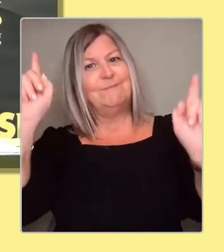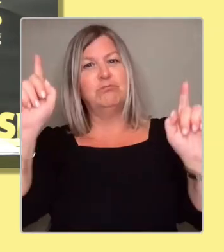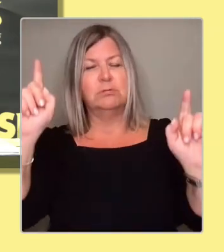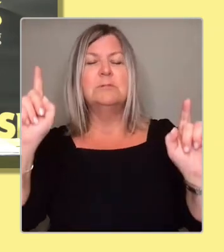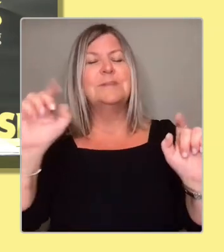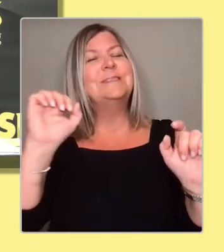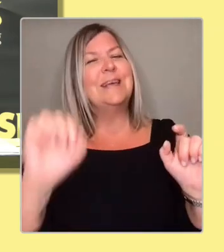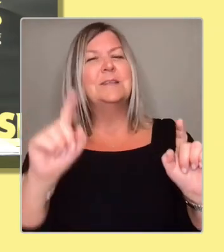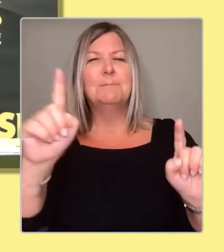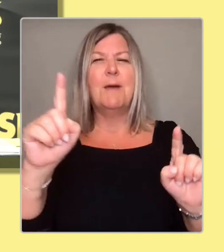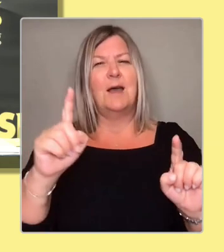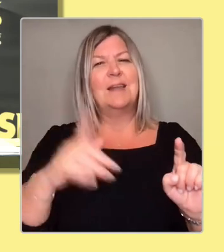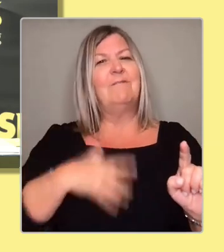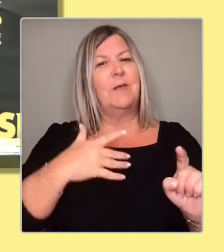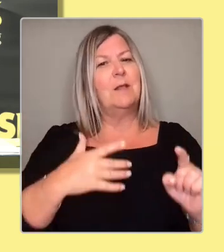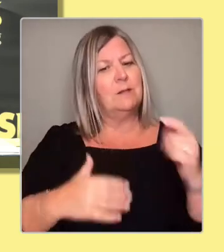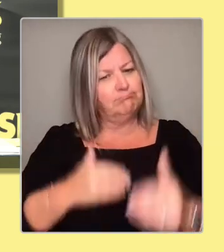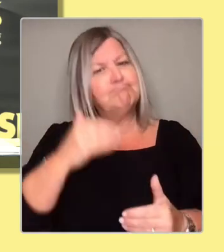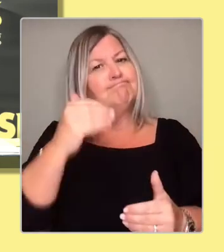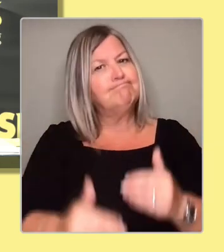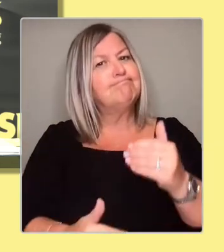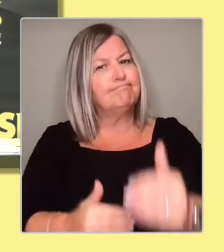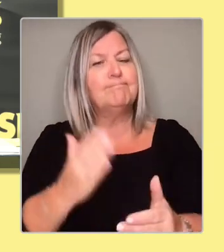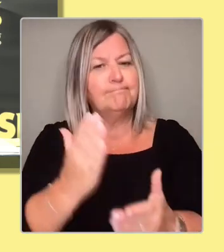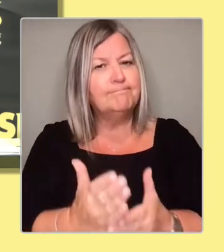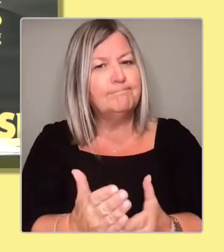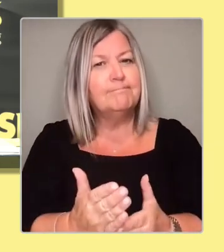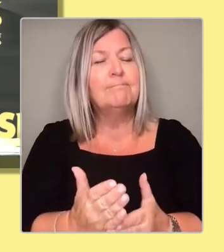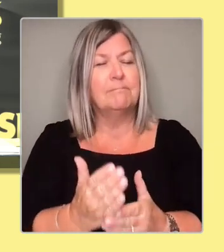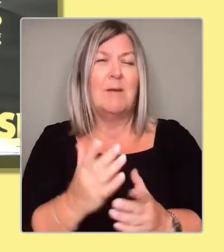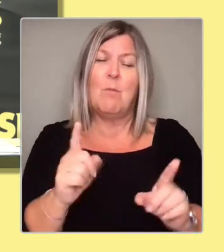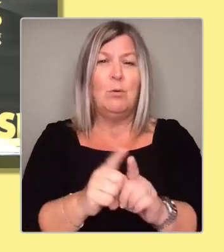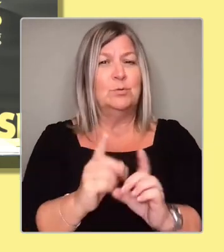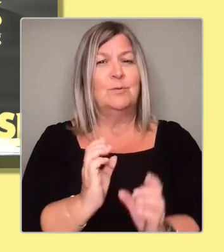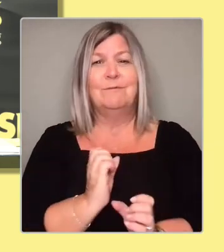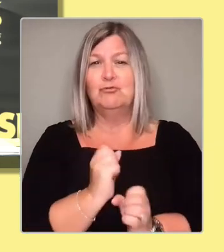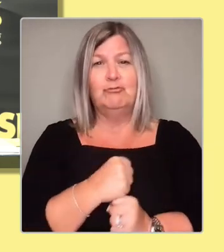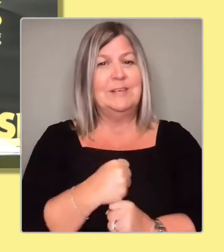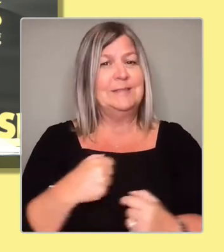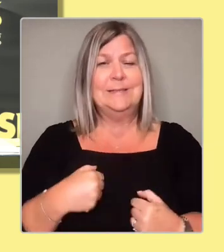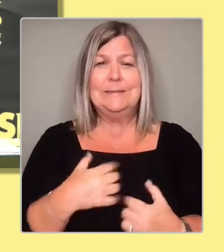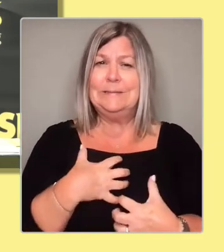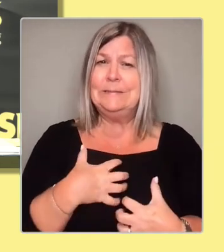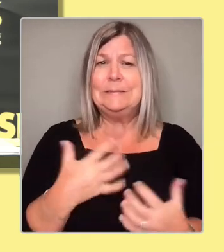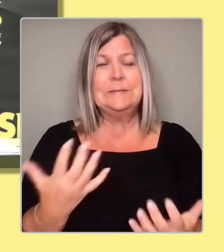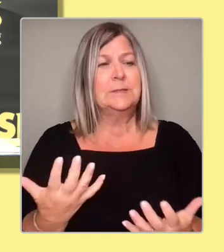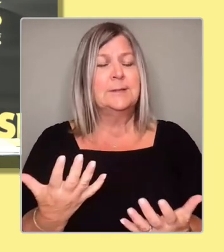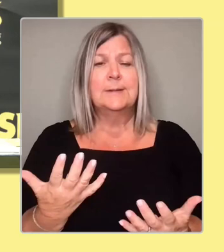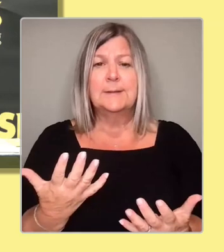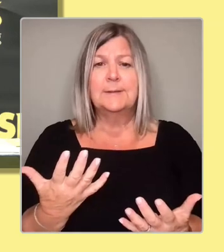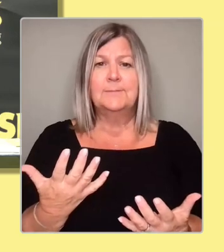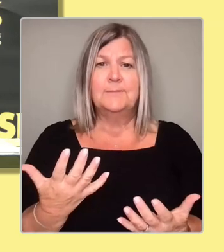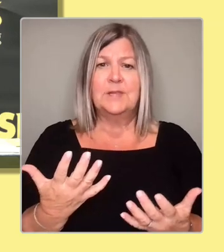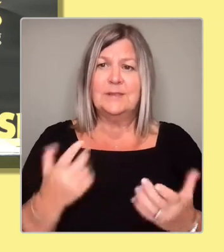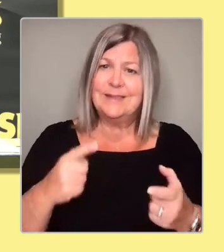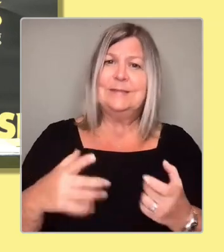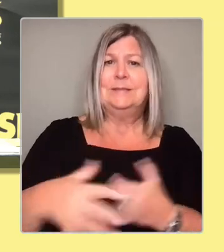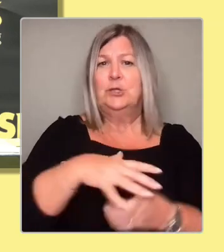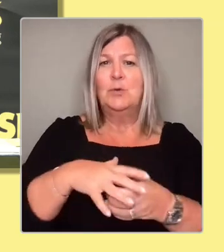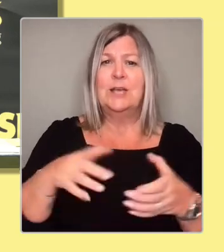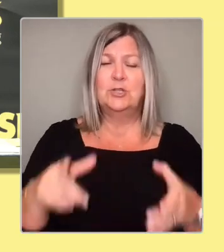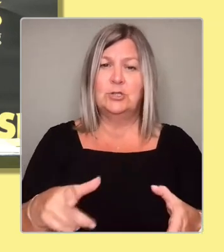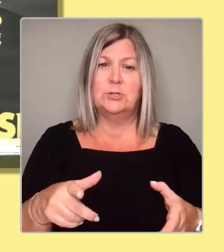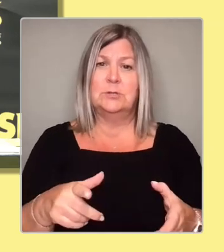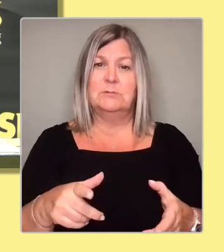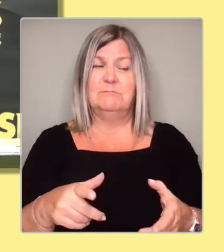and I think many people are, about the situation that we're finding ourselves in right now, where the UK government is seeking to shut